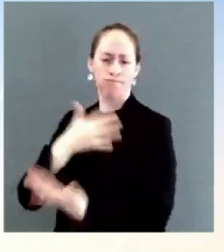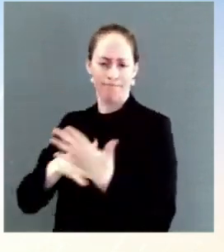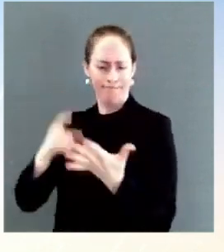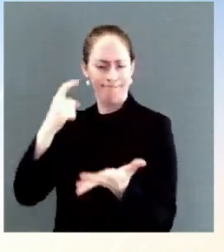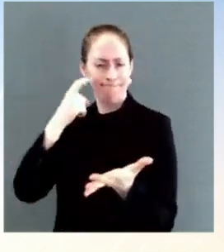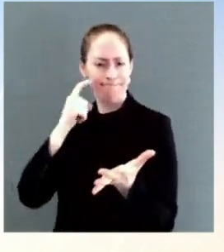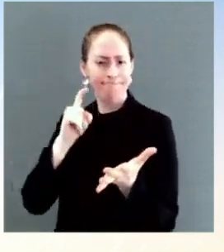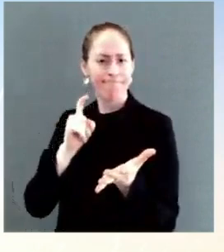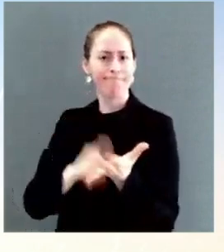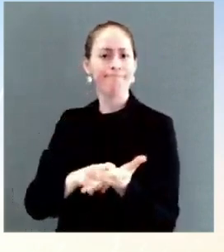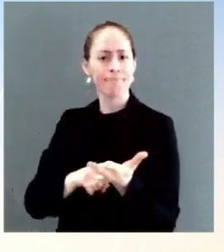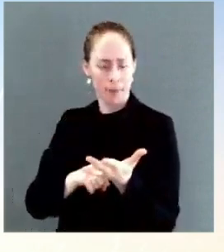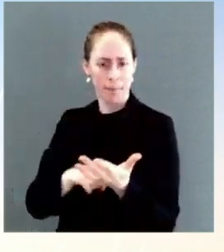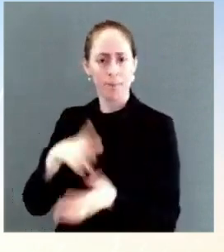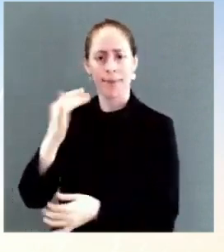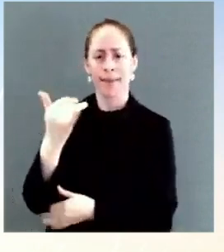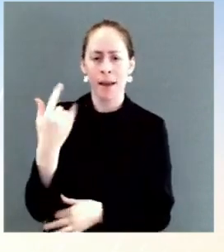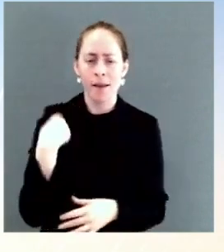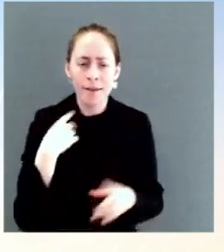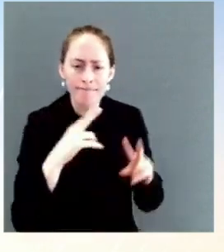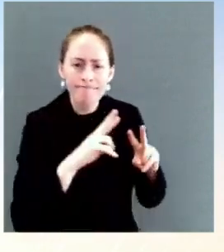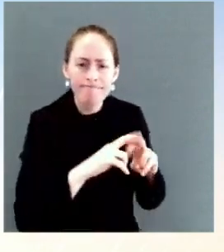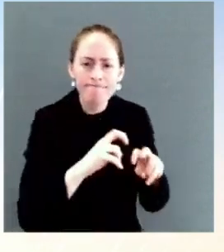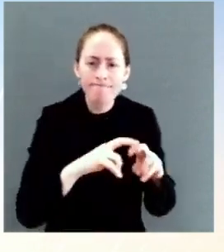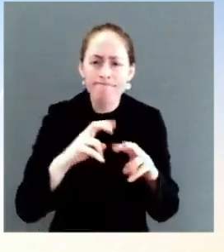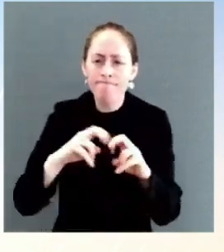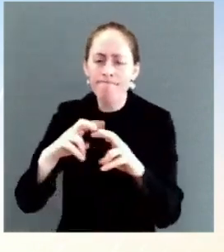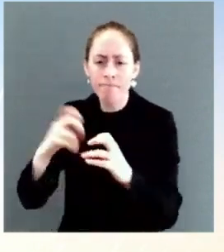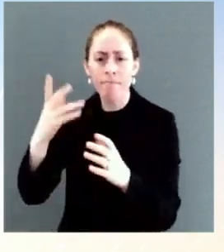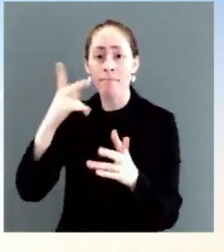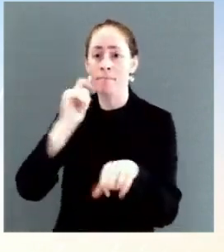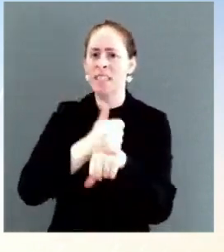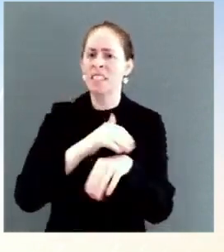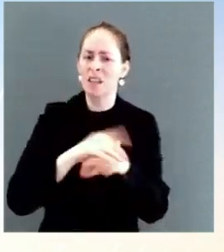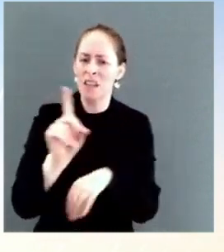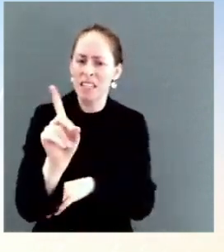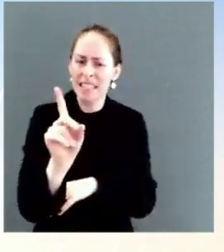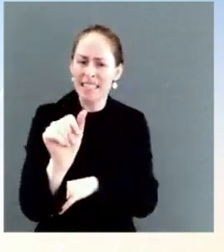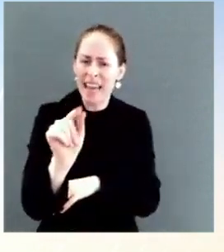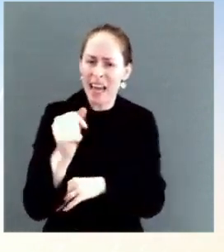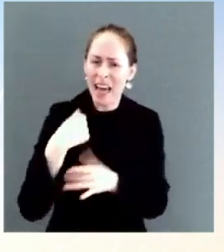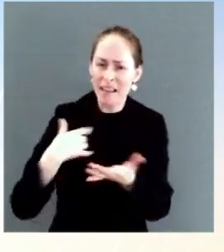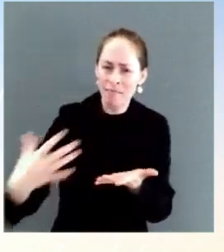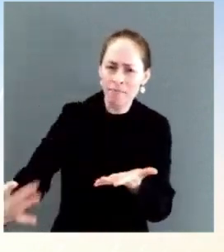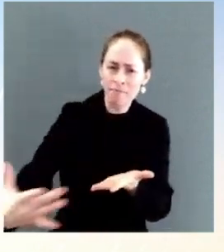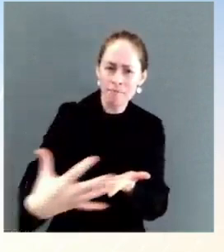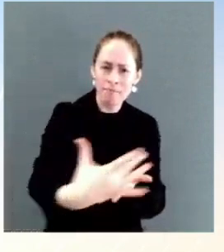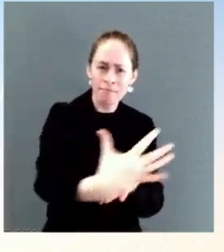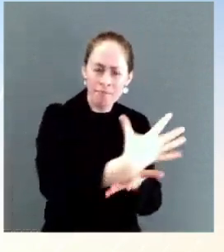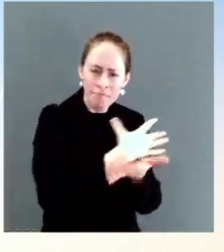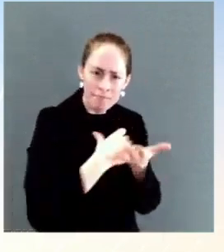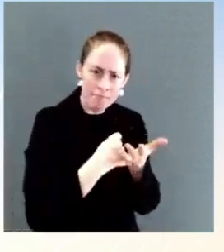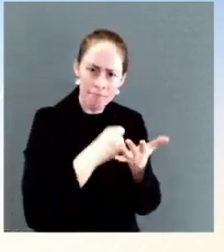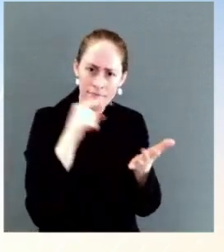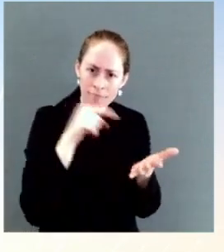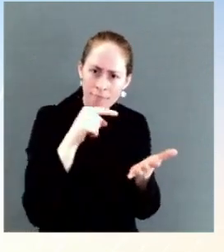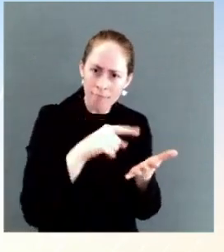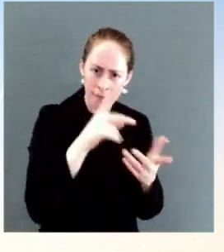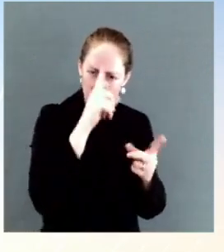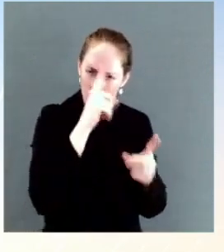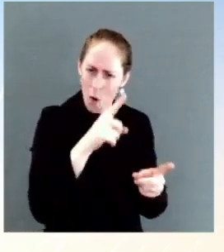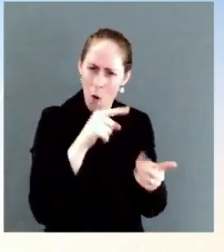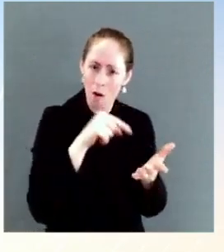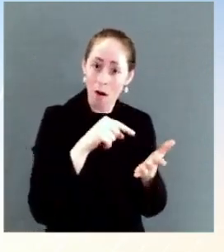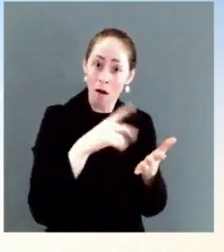targeted to the Delta variant, when you get a high enough level of an immune response, you get spillover protection,